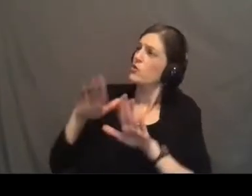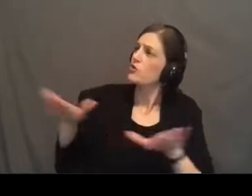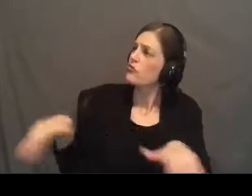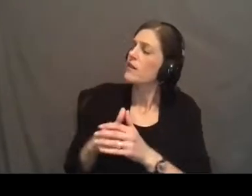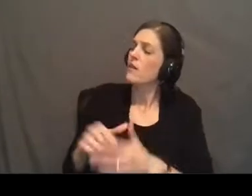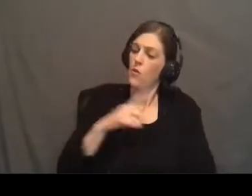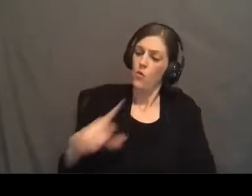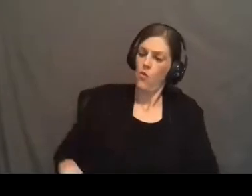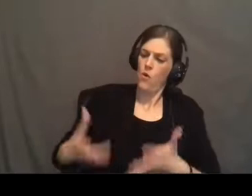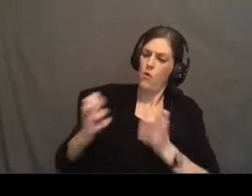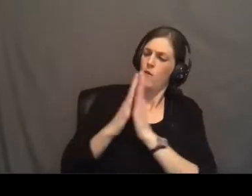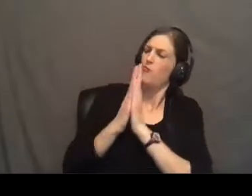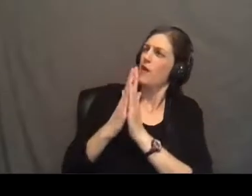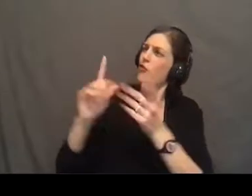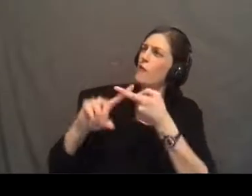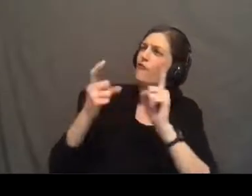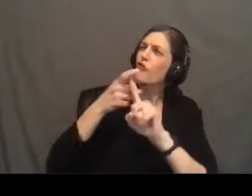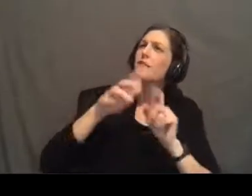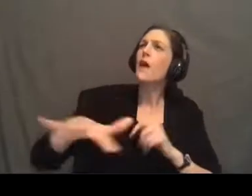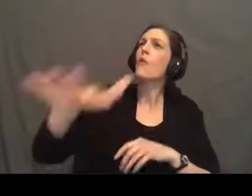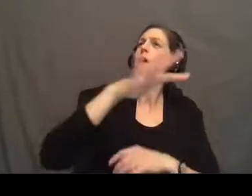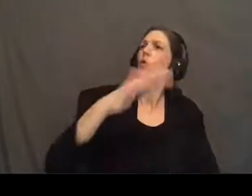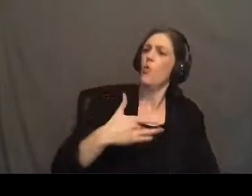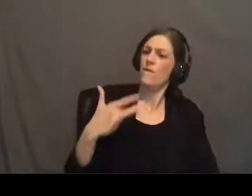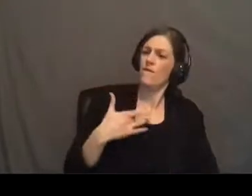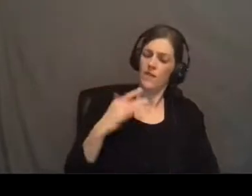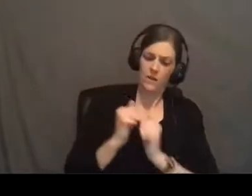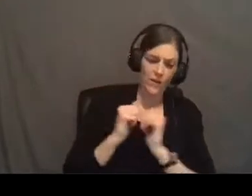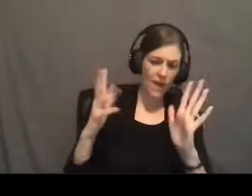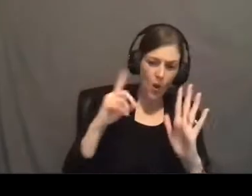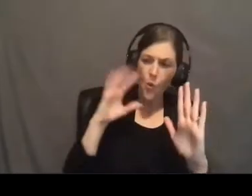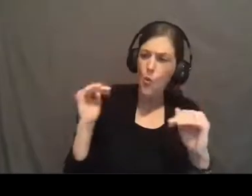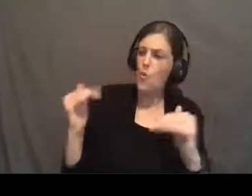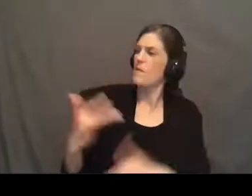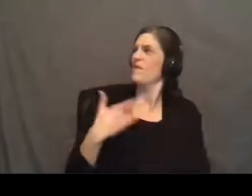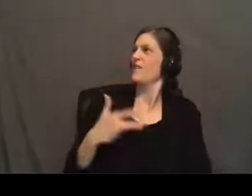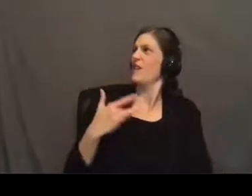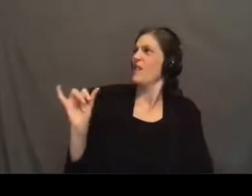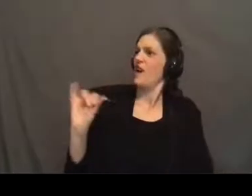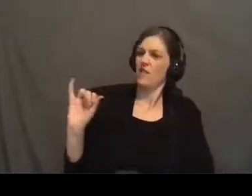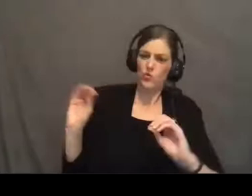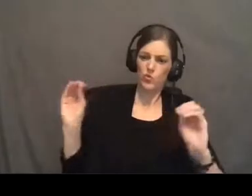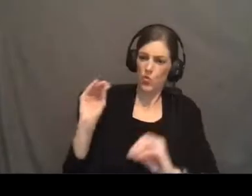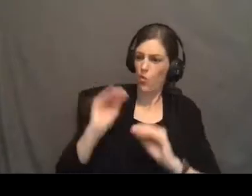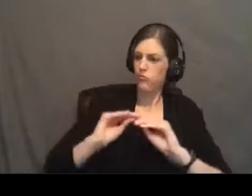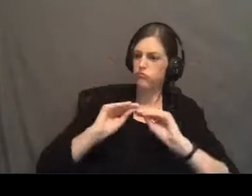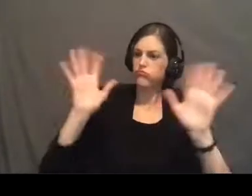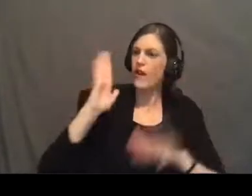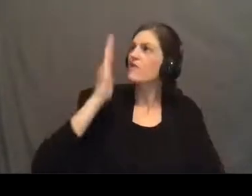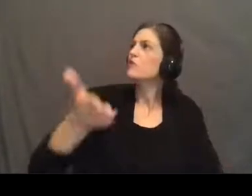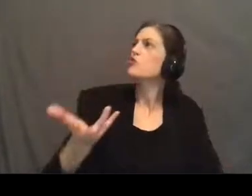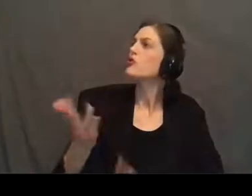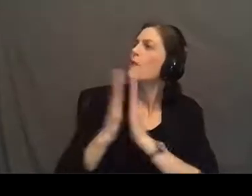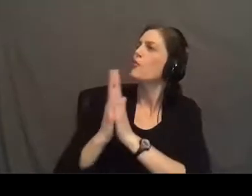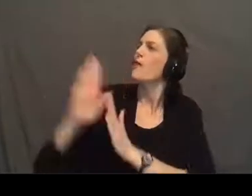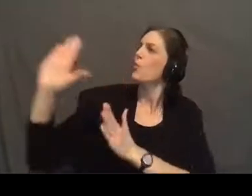Lord I want to pray for my friends out there who are feeling hopeless right now who feel like there is no bright future for them Lord I pray that